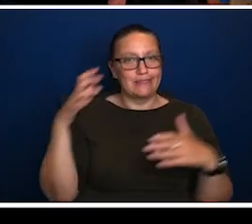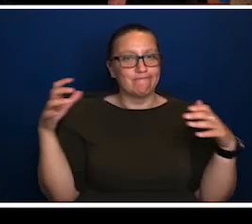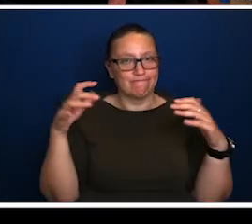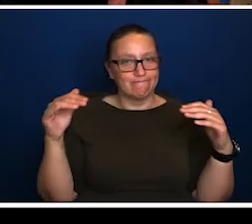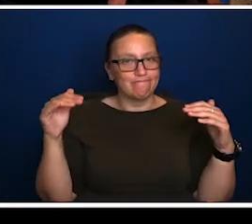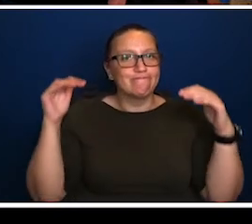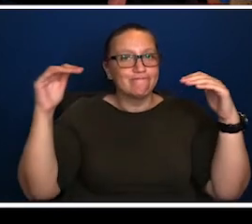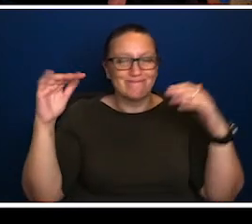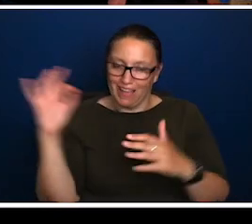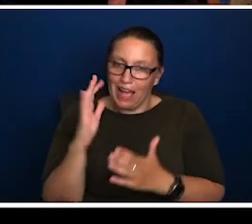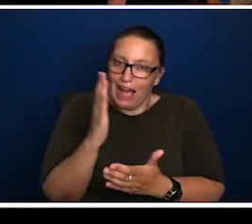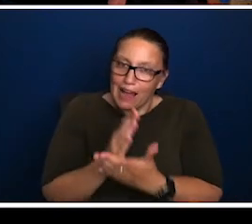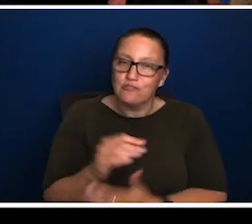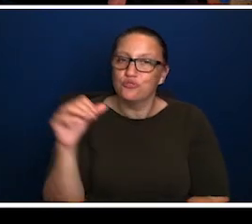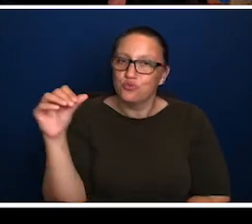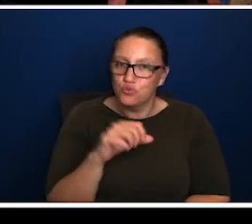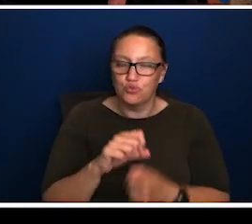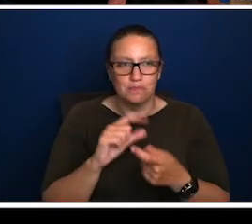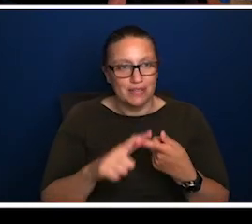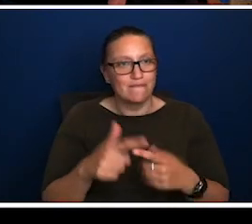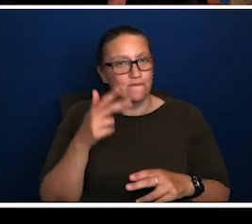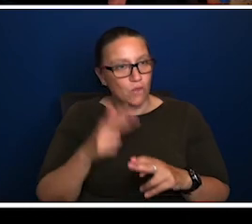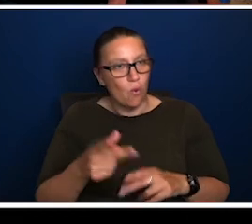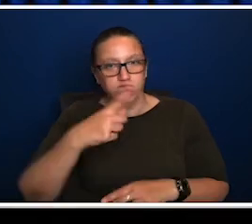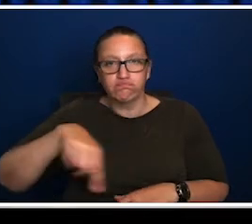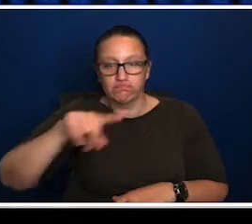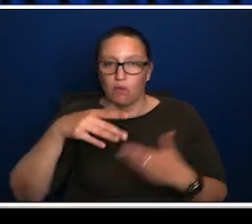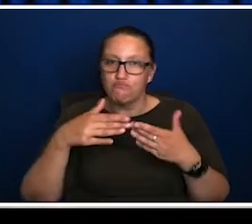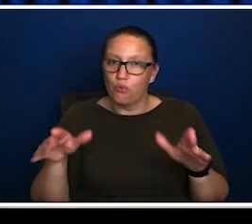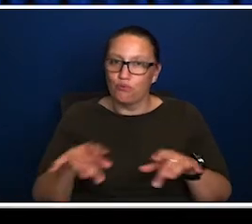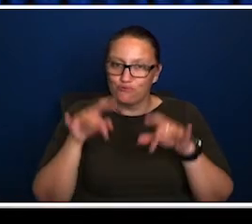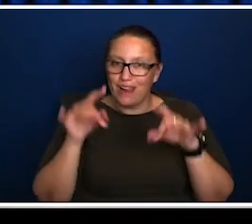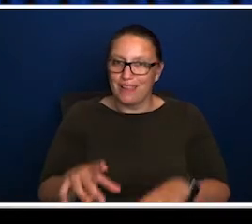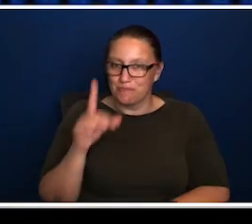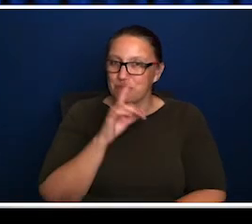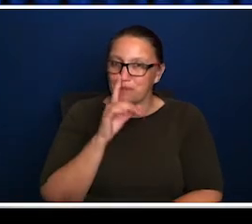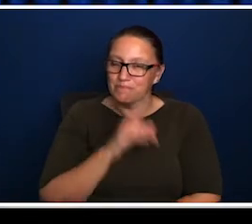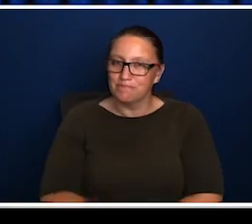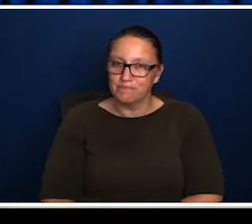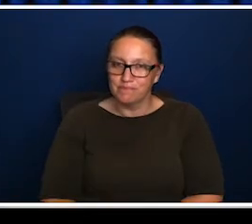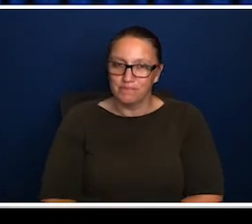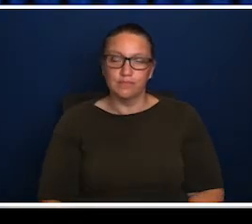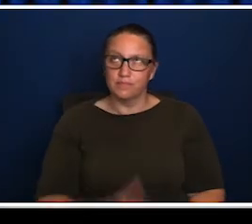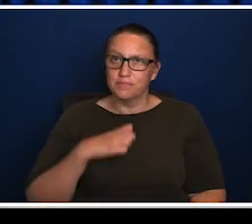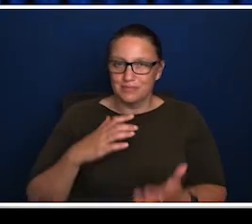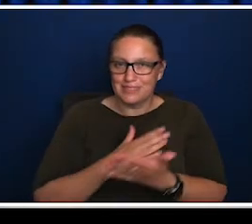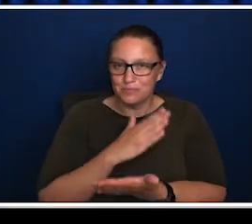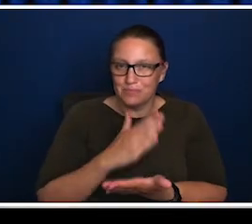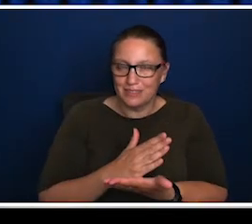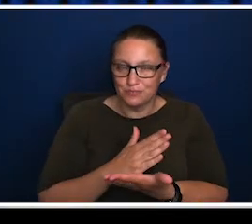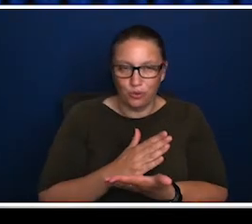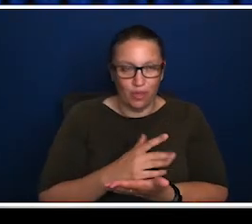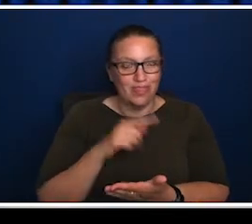or actually only targeted at a certain elite subsection of the community, that it genuinely is